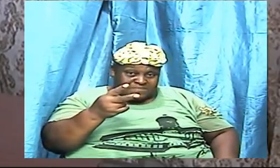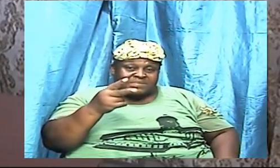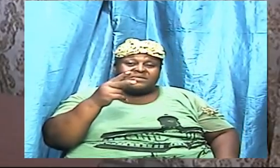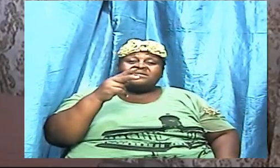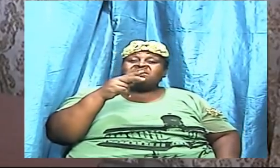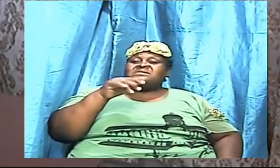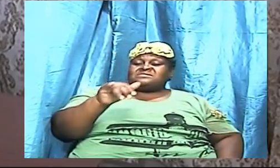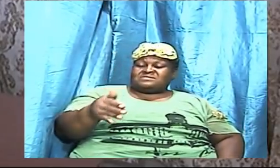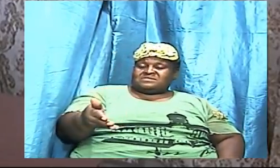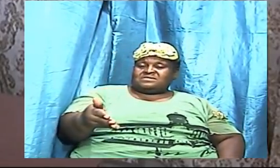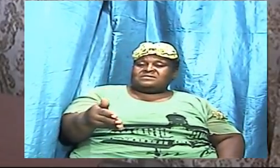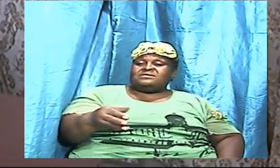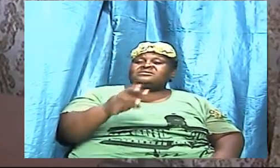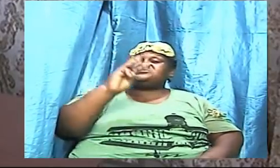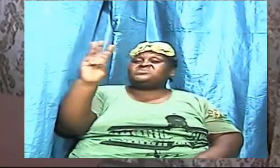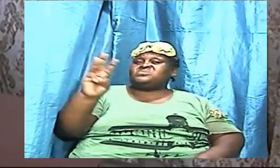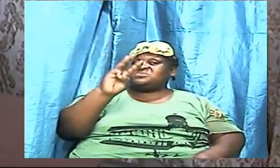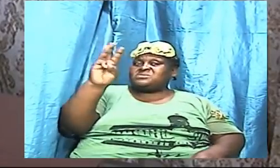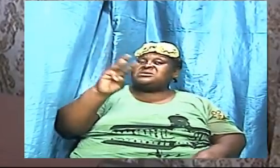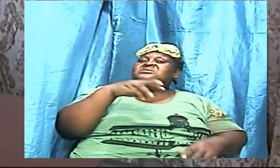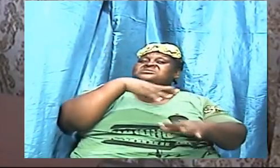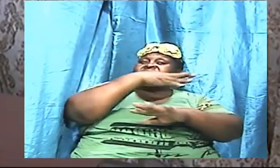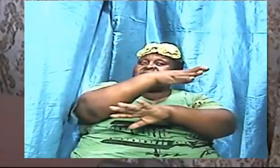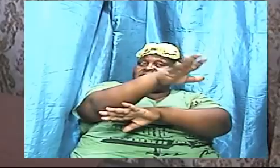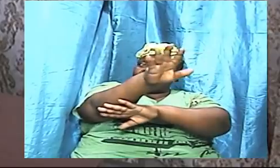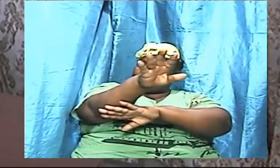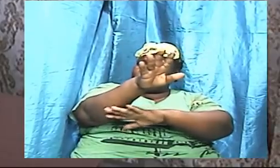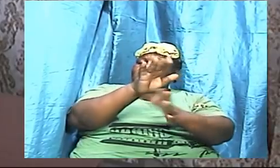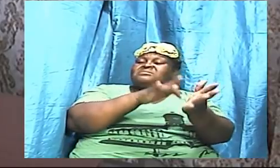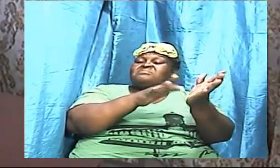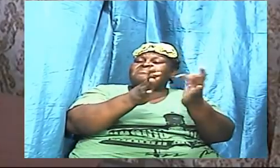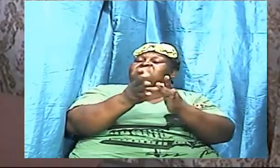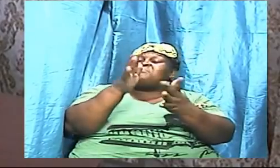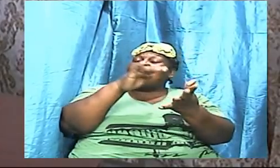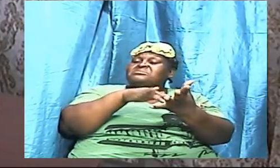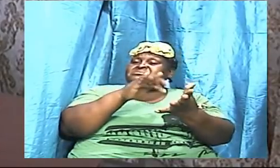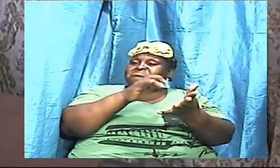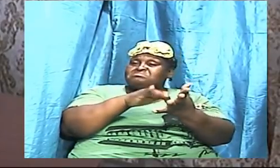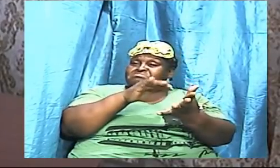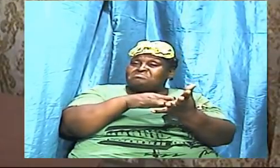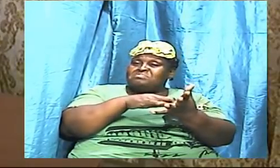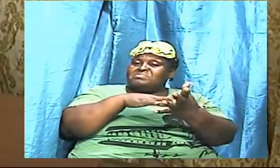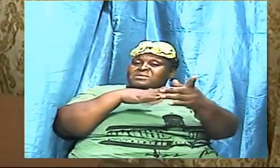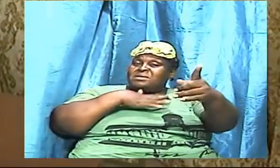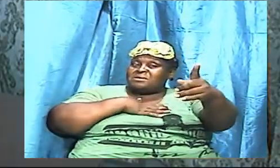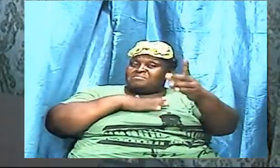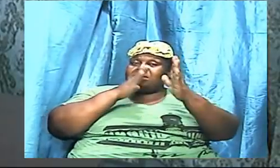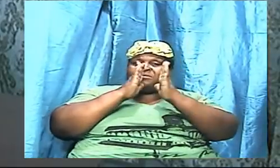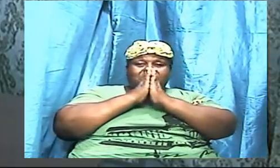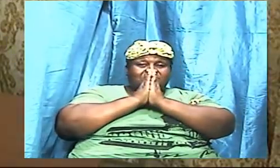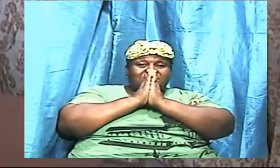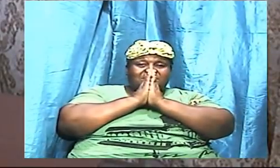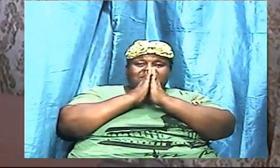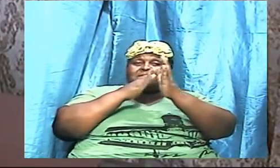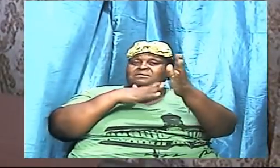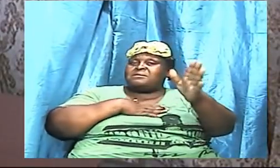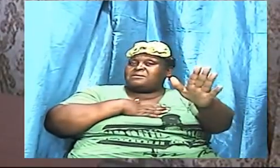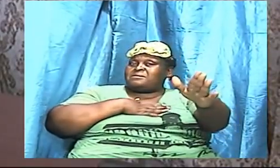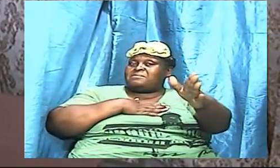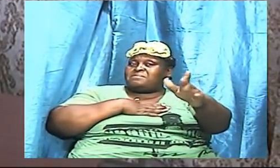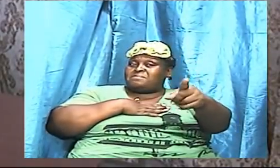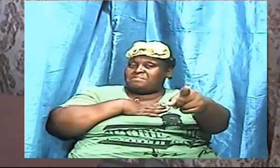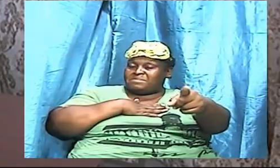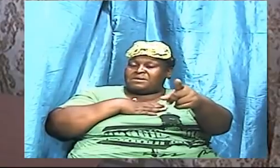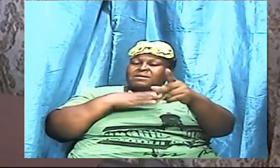evening Bible studies. And it is my prior, it is my hope that all